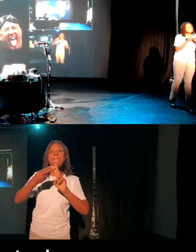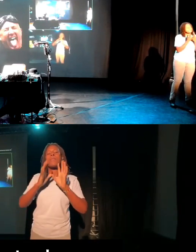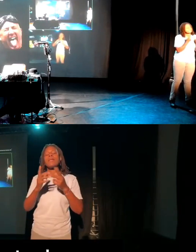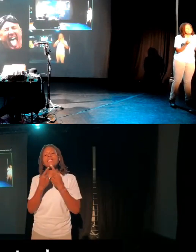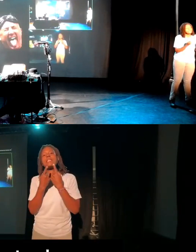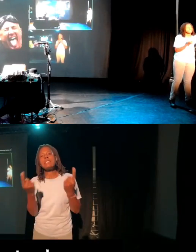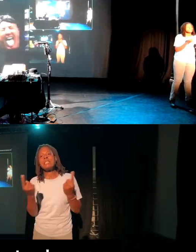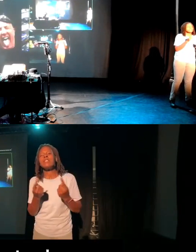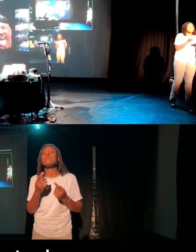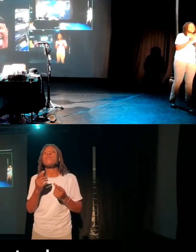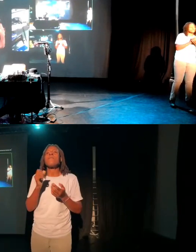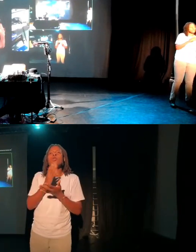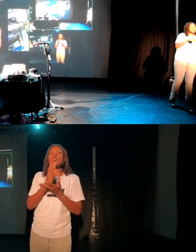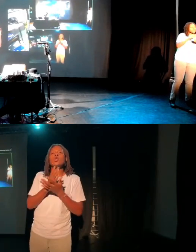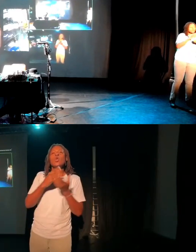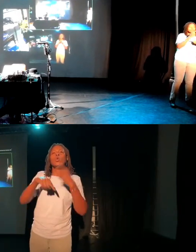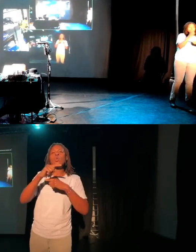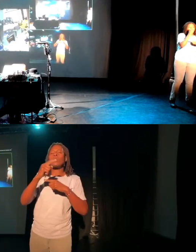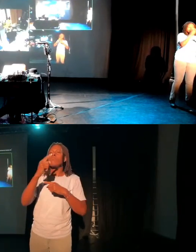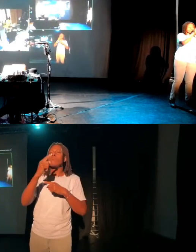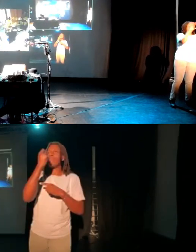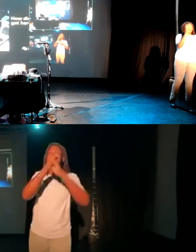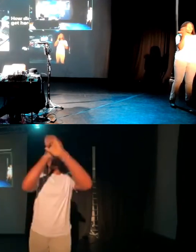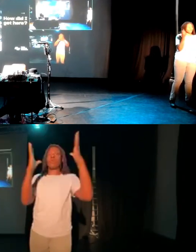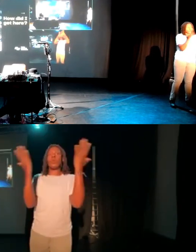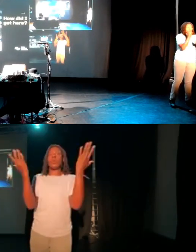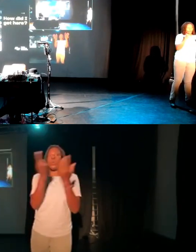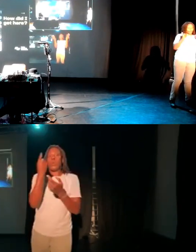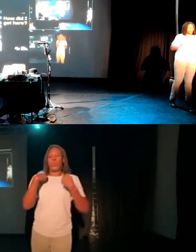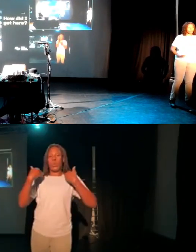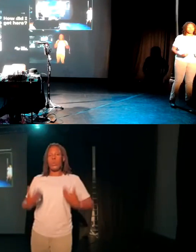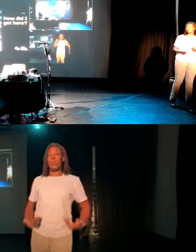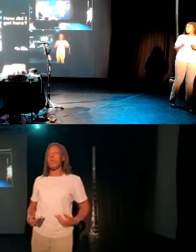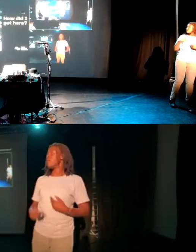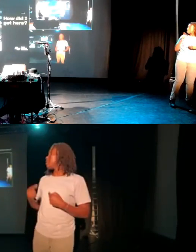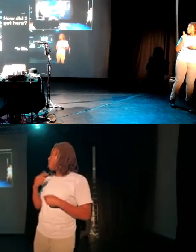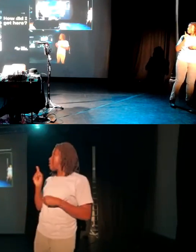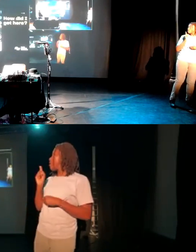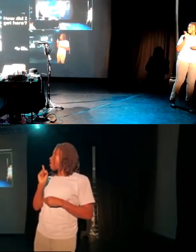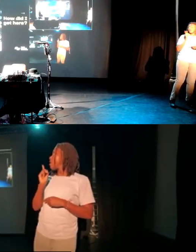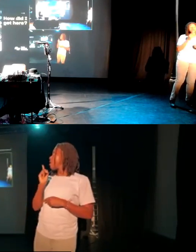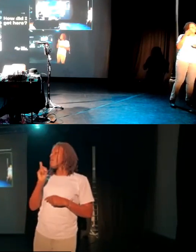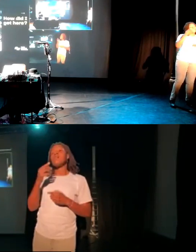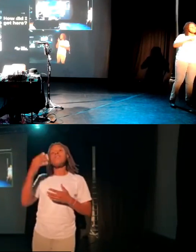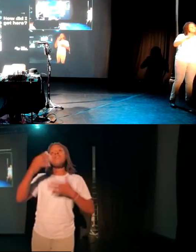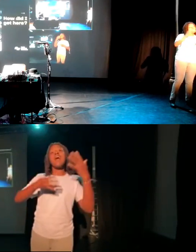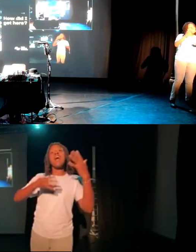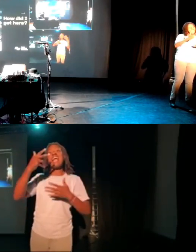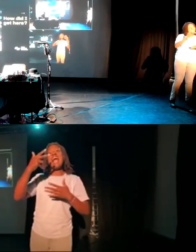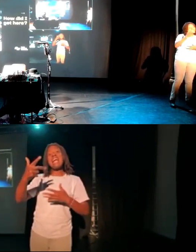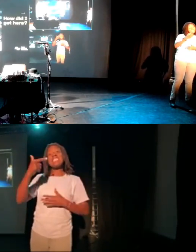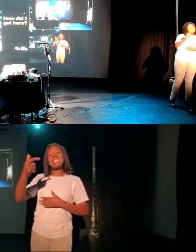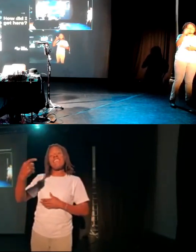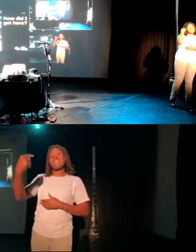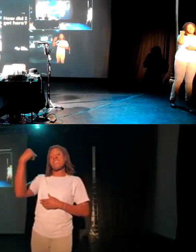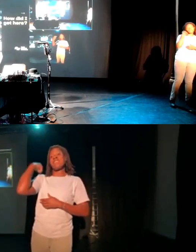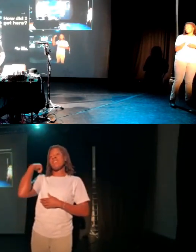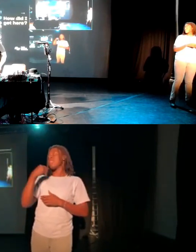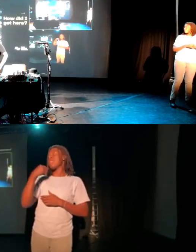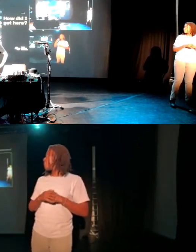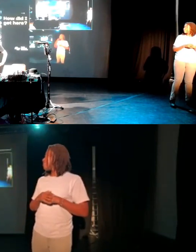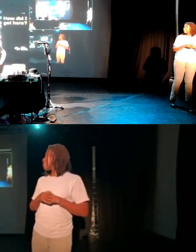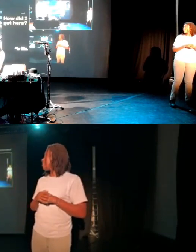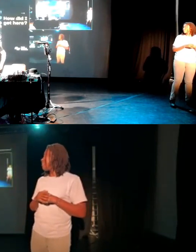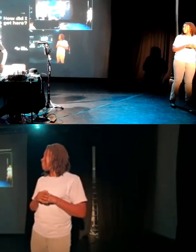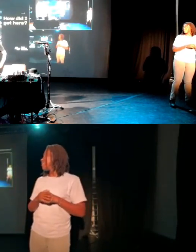think it's helpful for people to know that. That's me in 1987, we think. It is the beigest photo of me you will